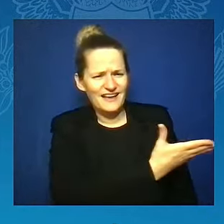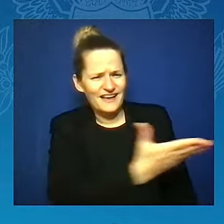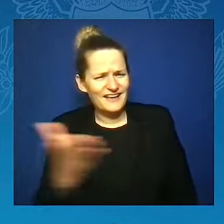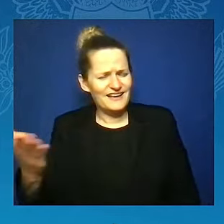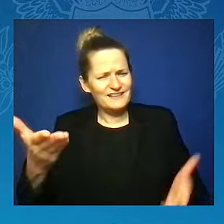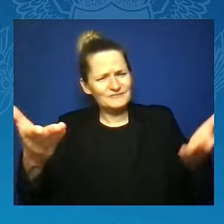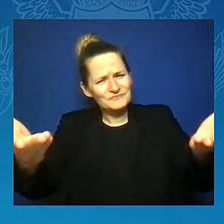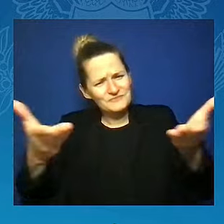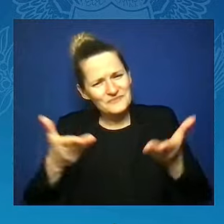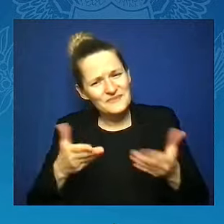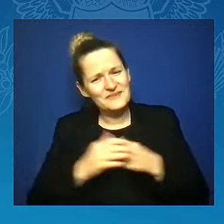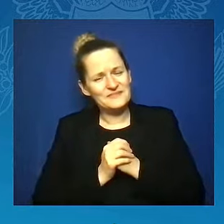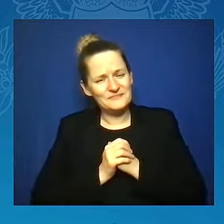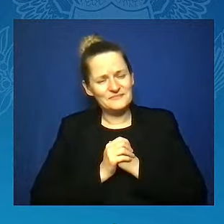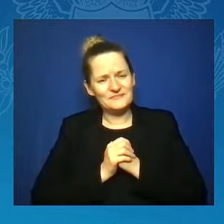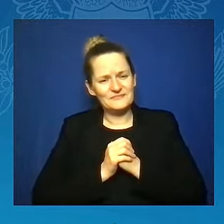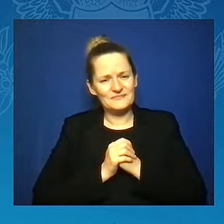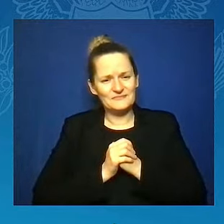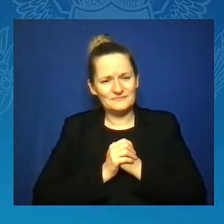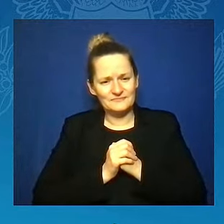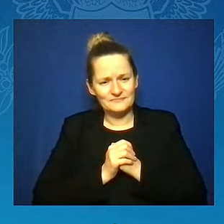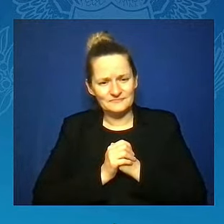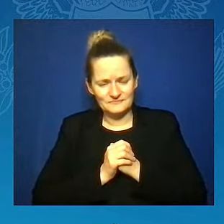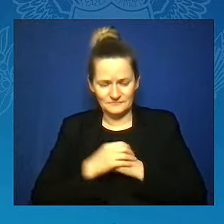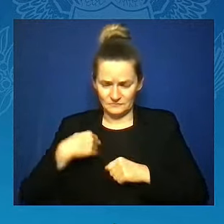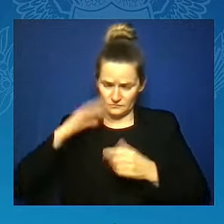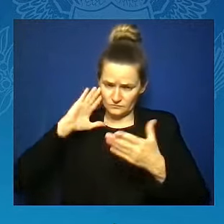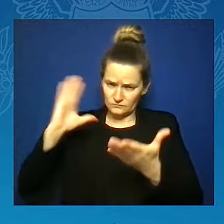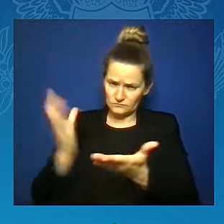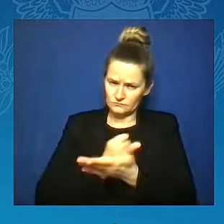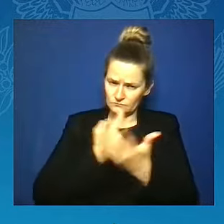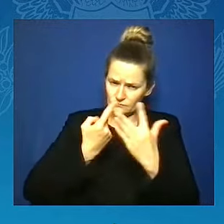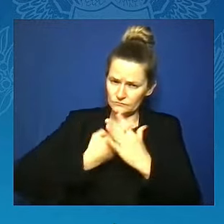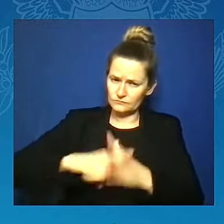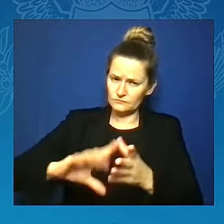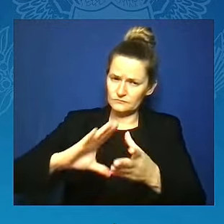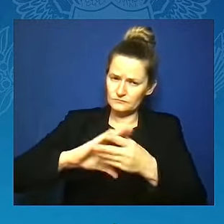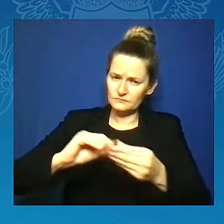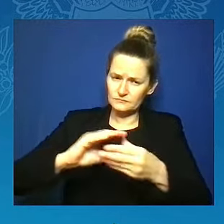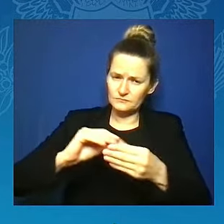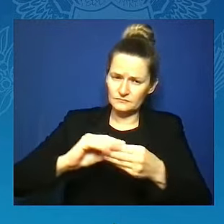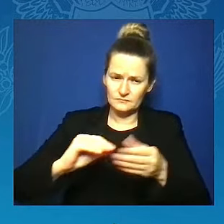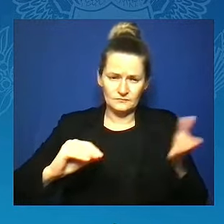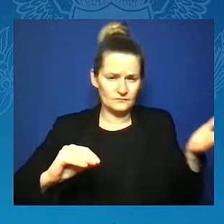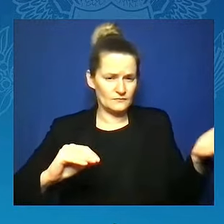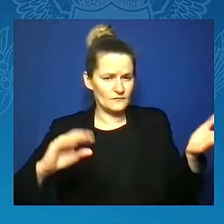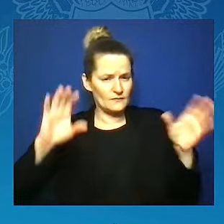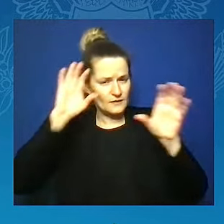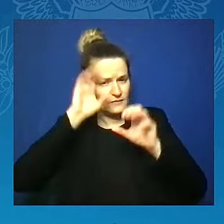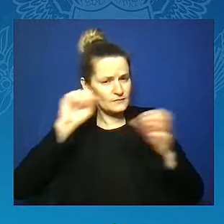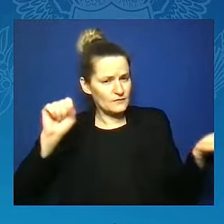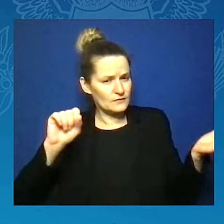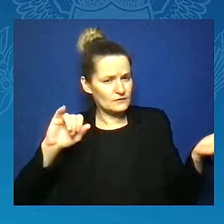a few words about our President Joe Biden. So tonight, yes, thank you, yes.